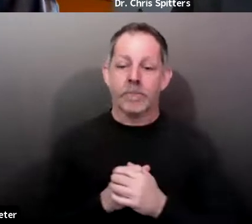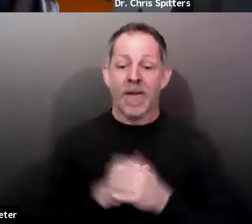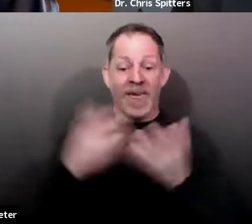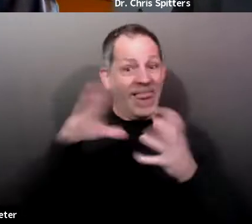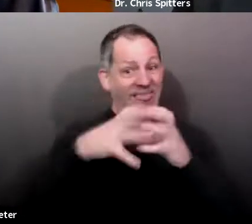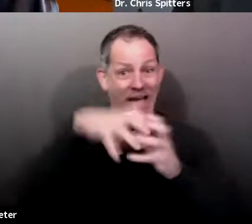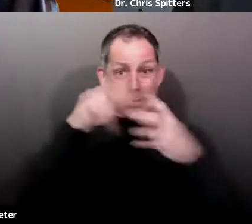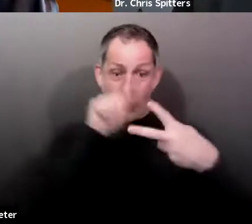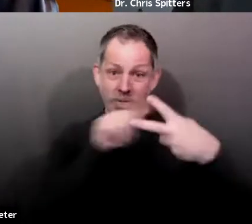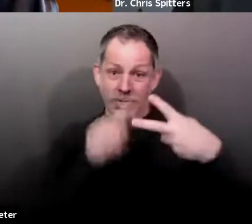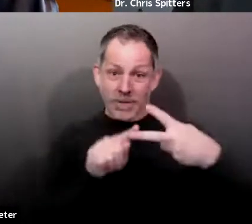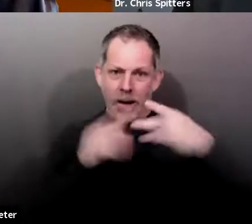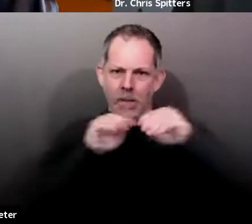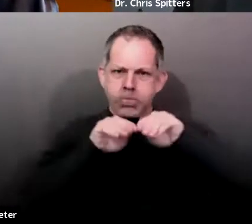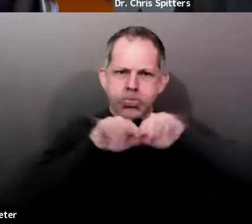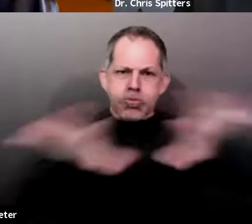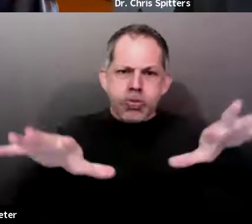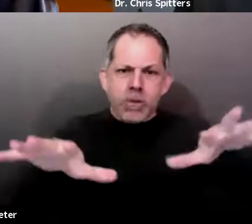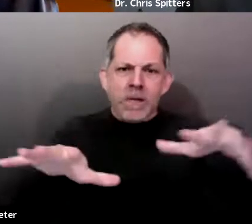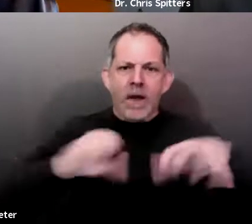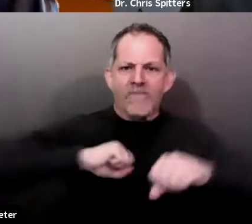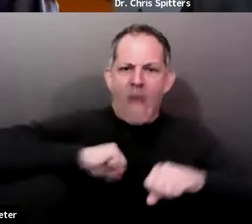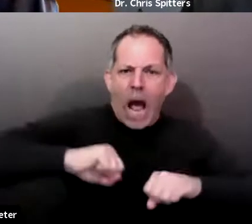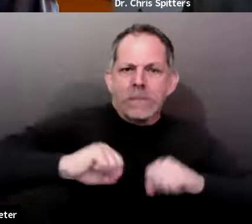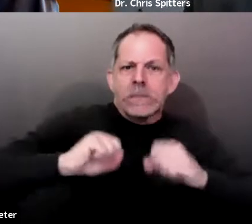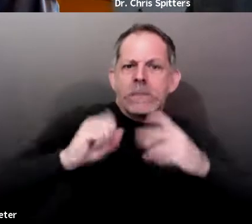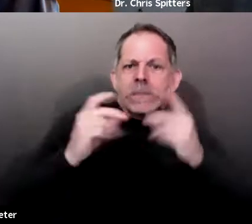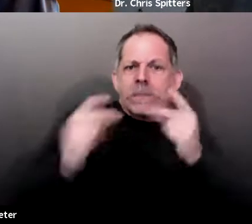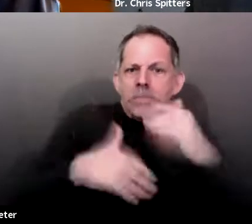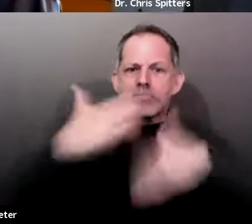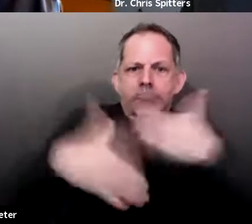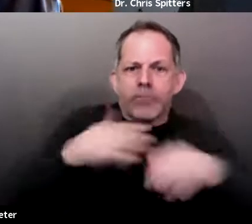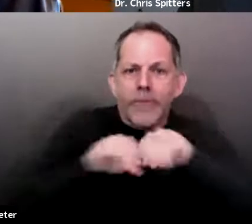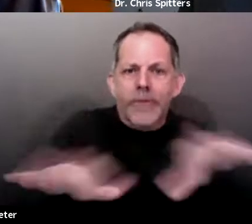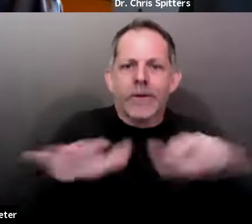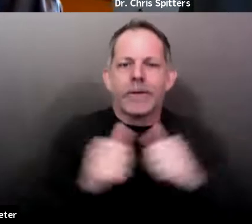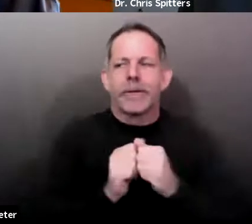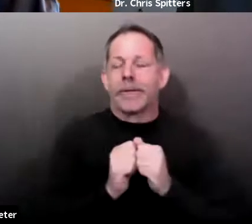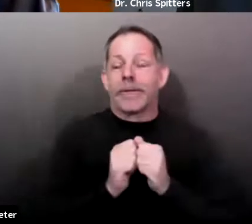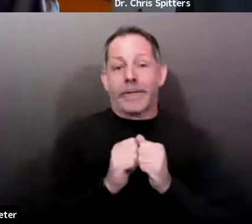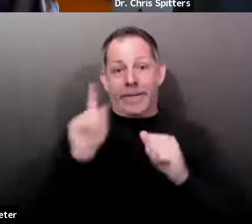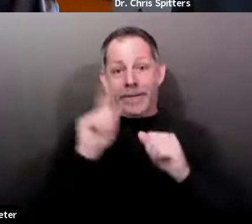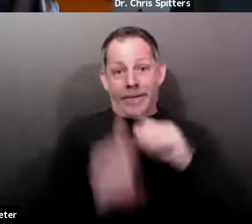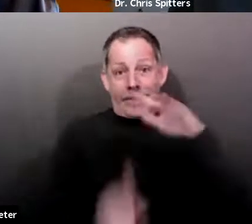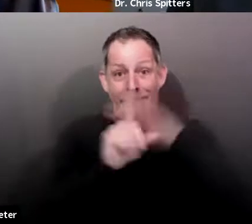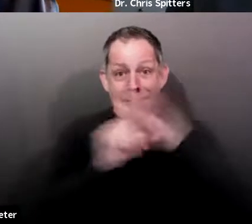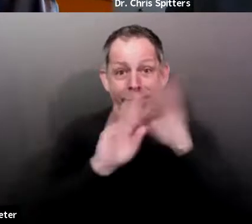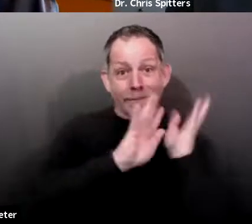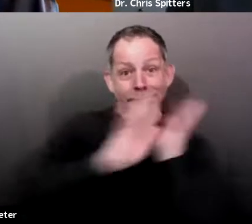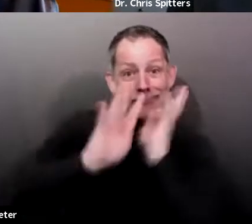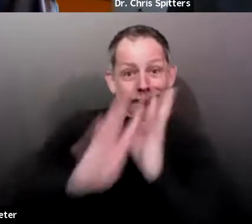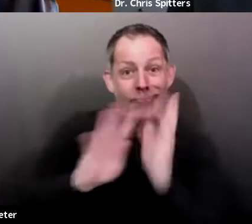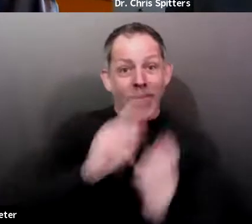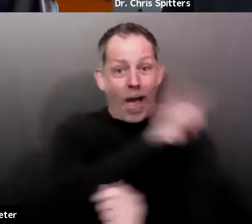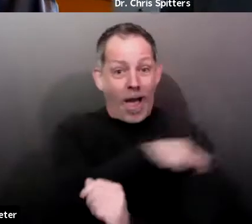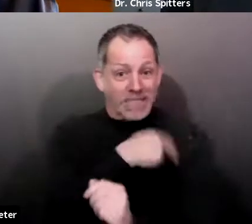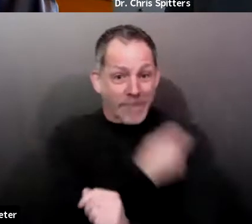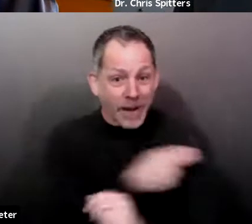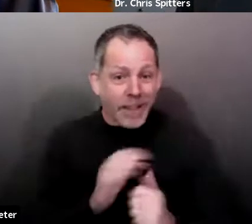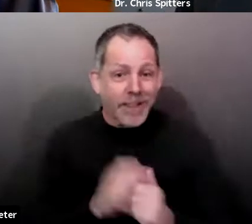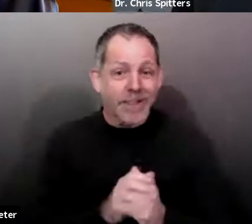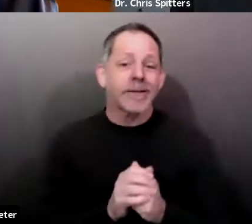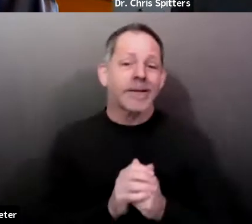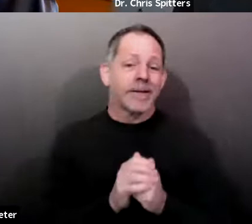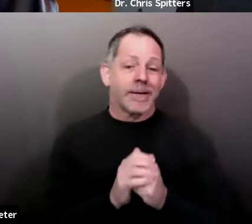and more hospitalizations, deaths, taking us back to where we just came from and don't want to return to. So